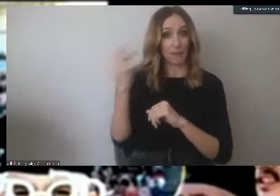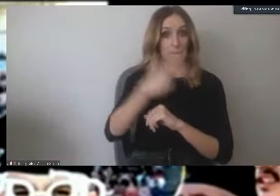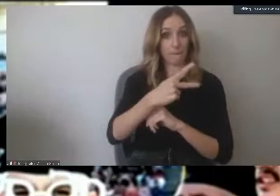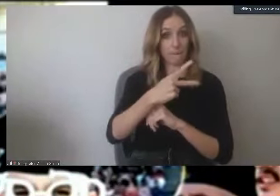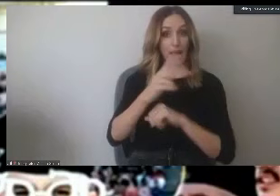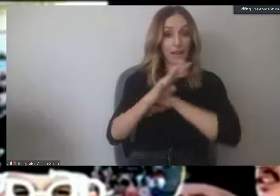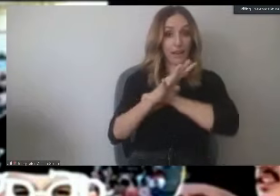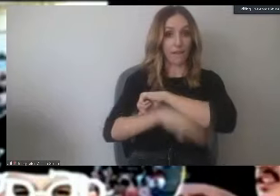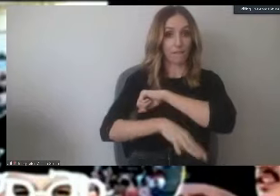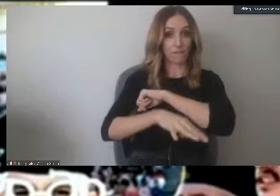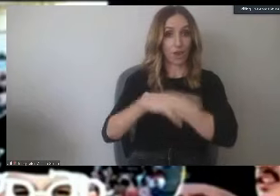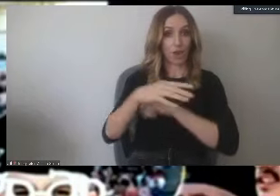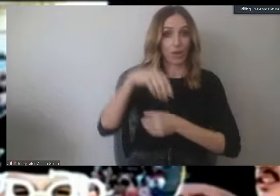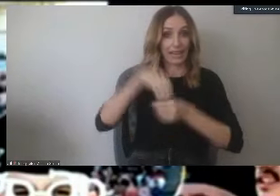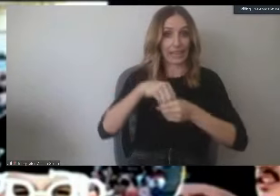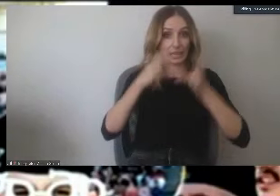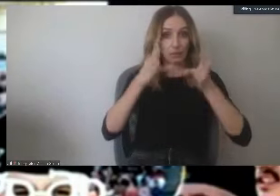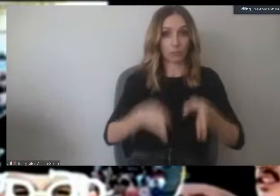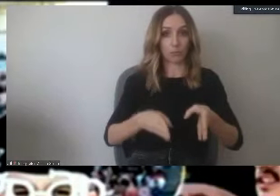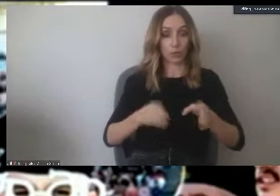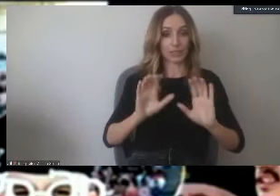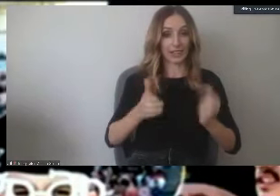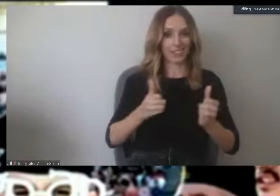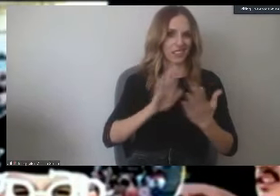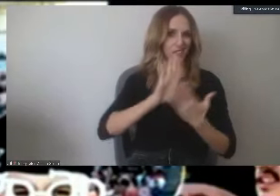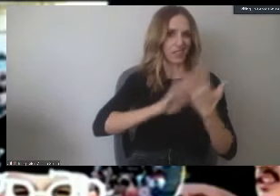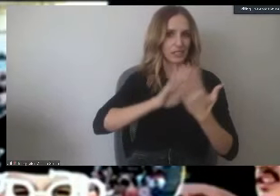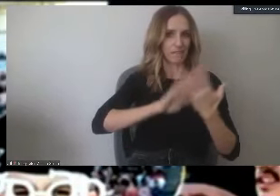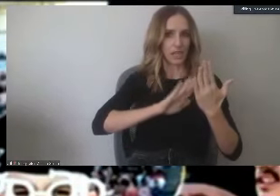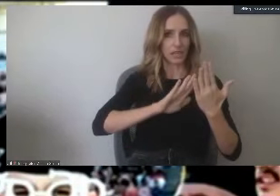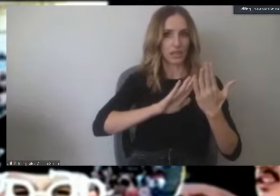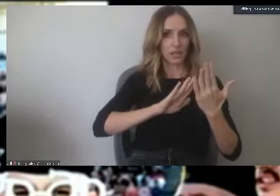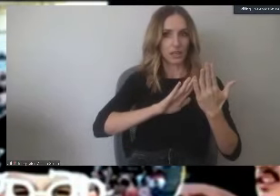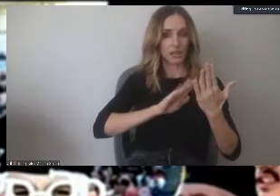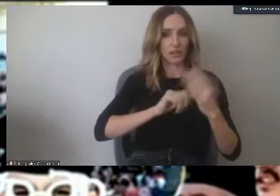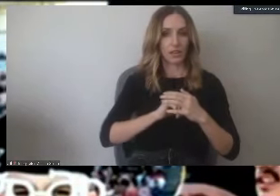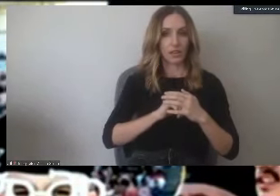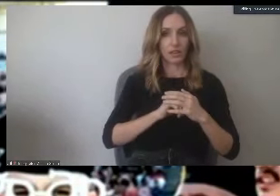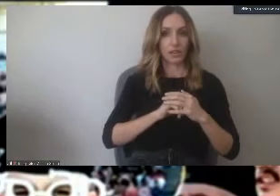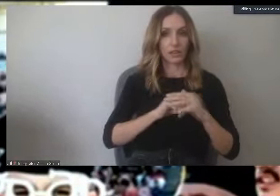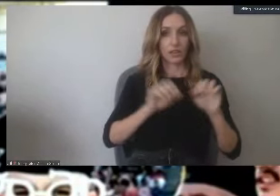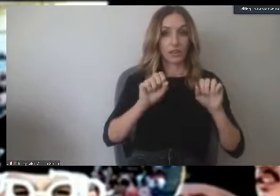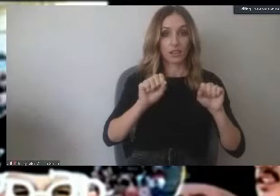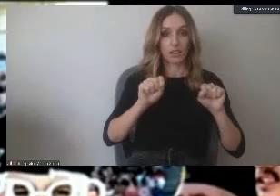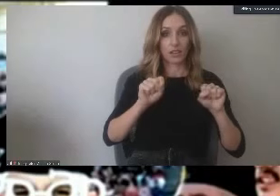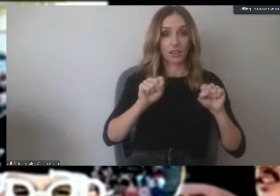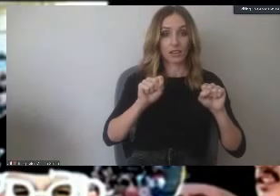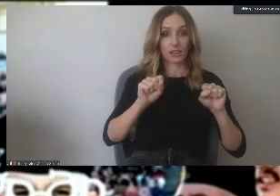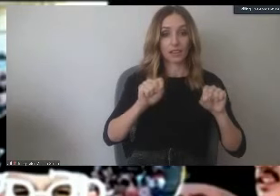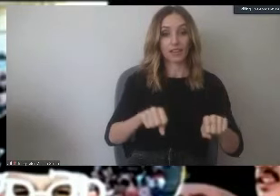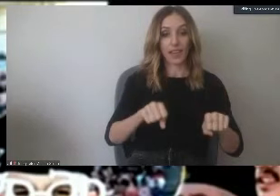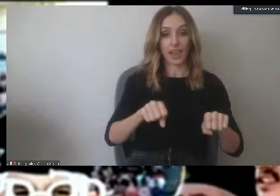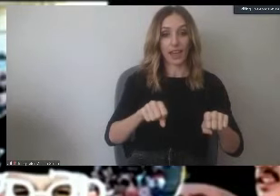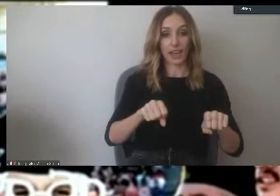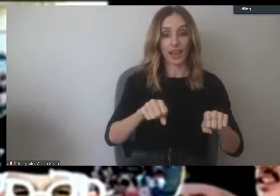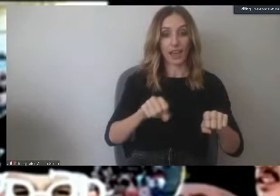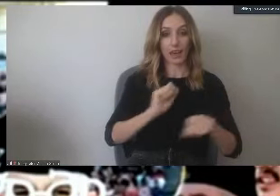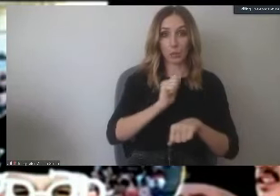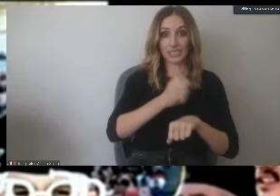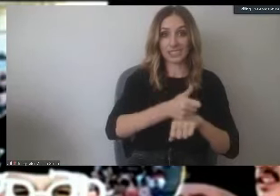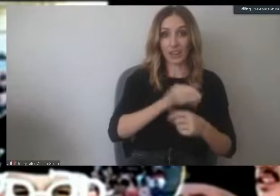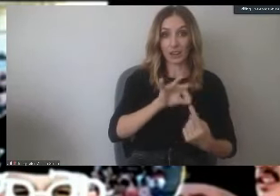to face-to-face classes on campus, will you make optional arrangements for students who, for health reasons,